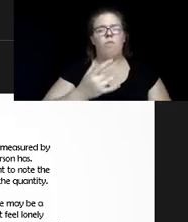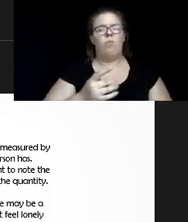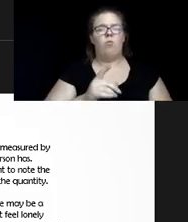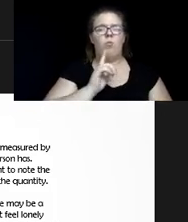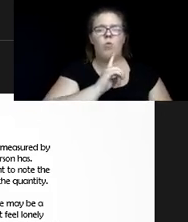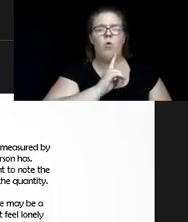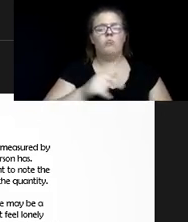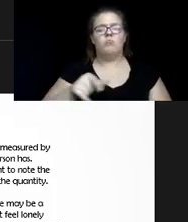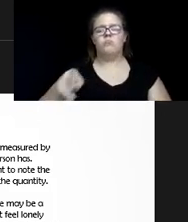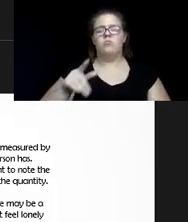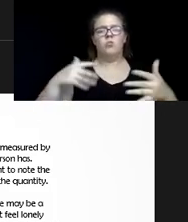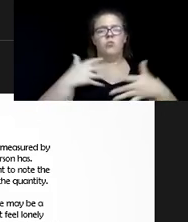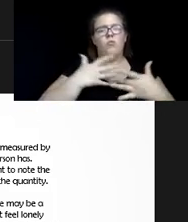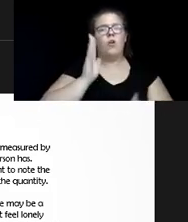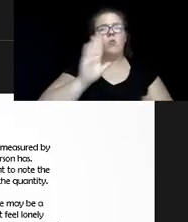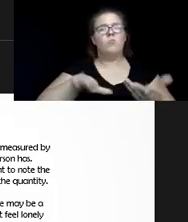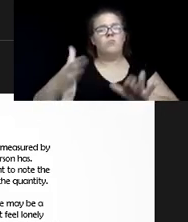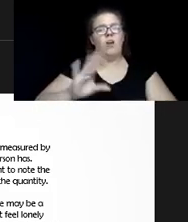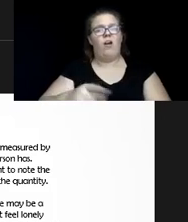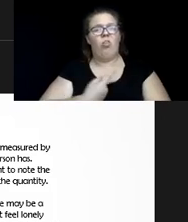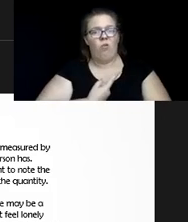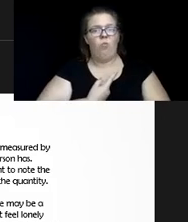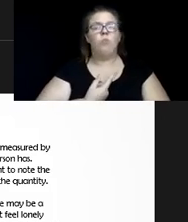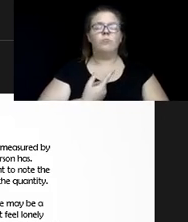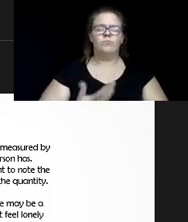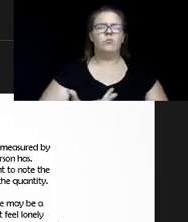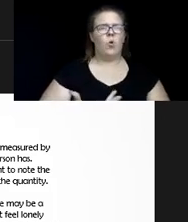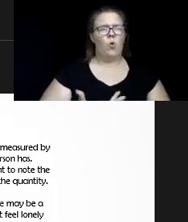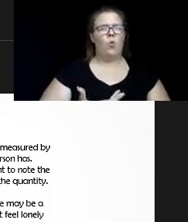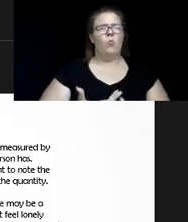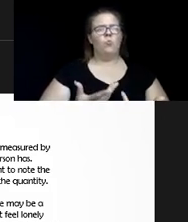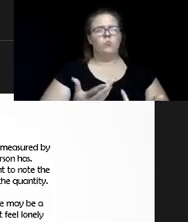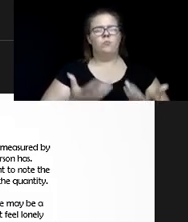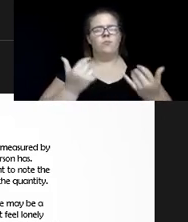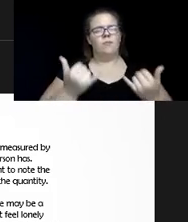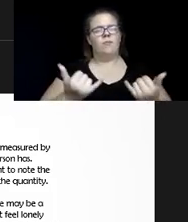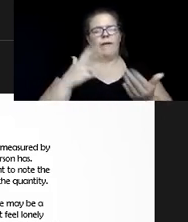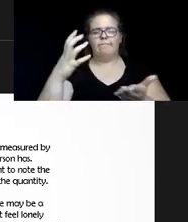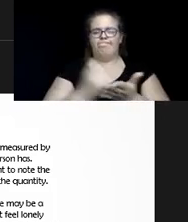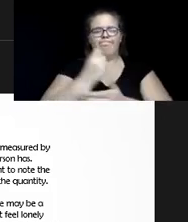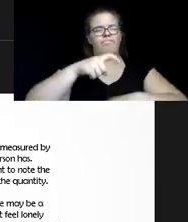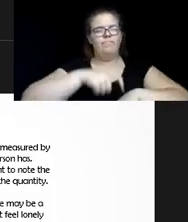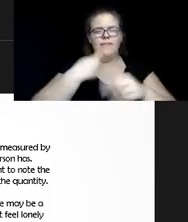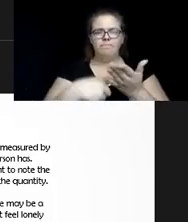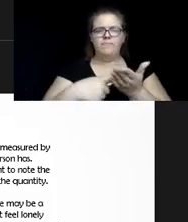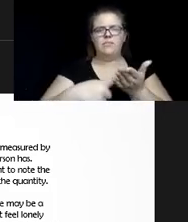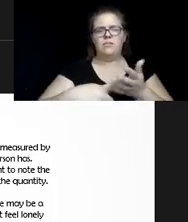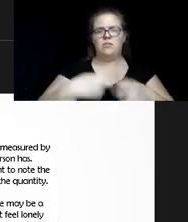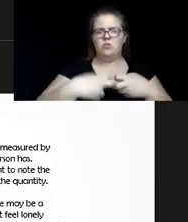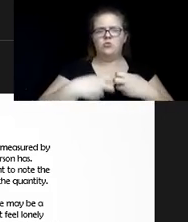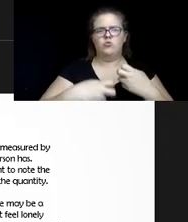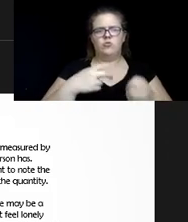die alone. So I think that's, you know, it's worth our time to delve into some of these issues and find out the reasons why.